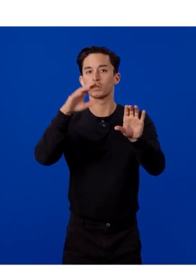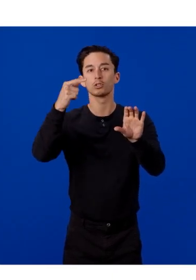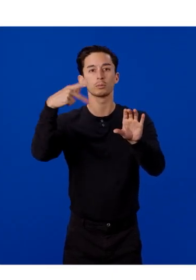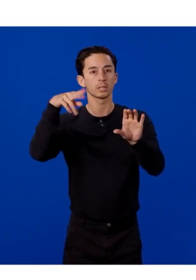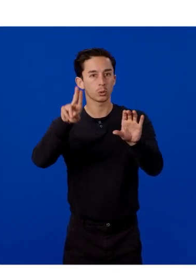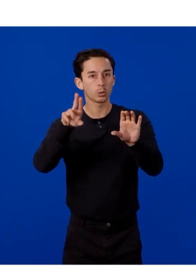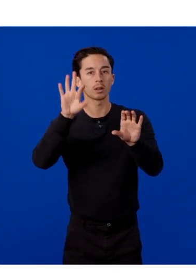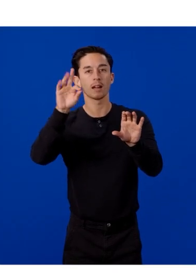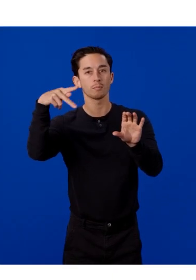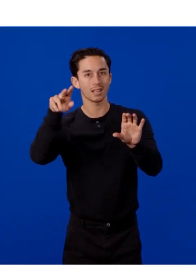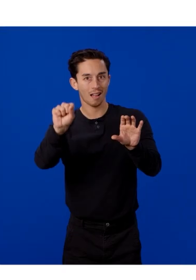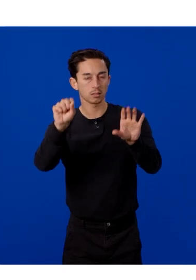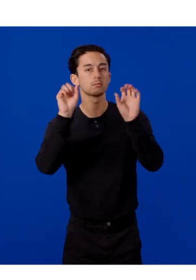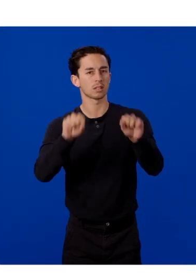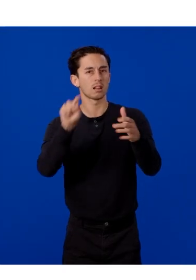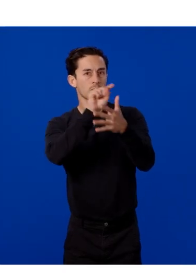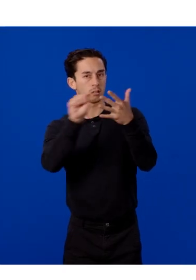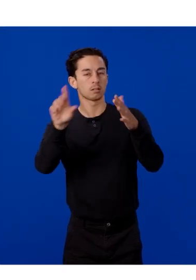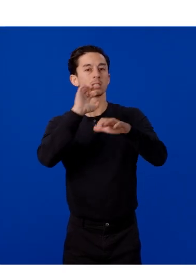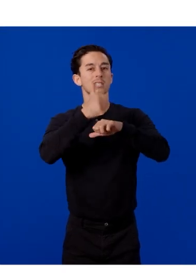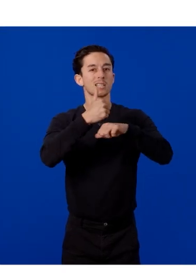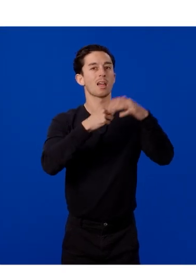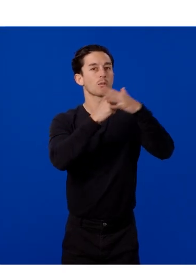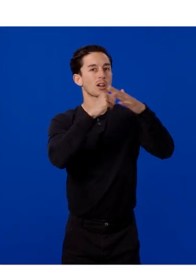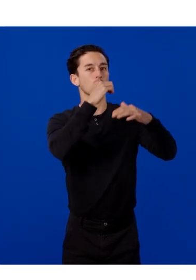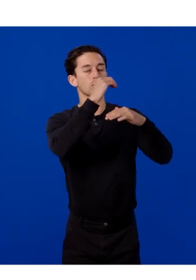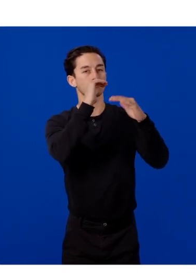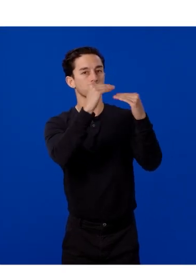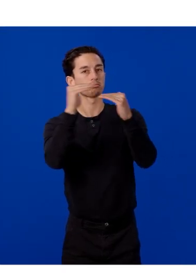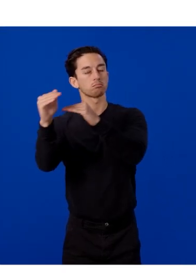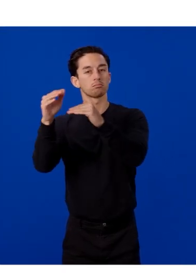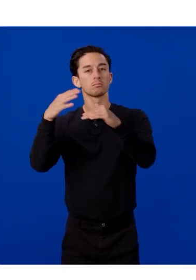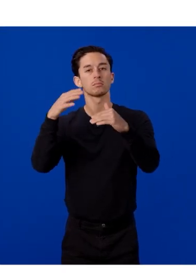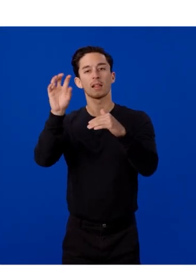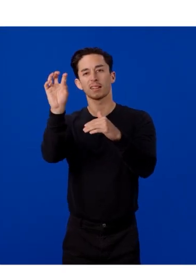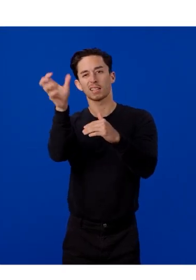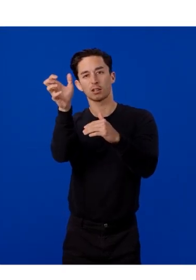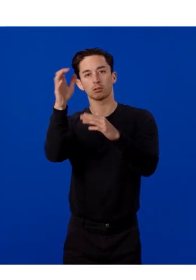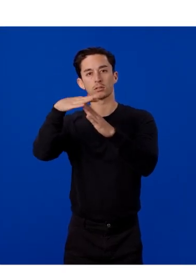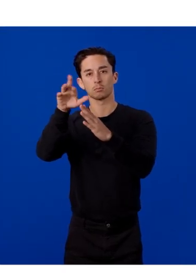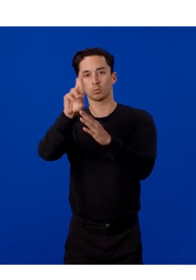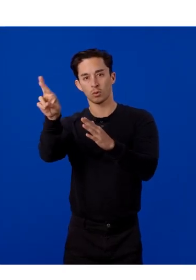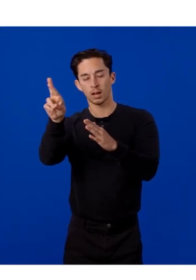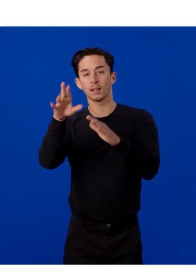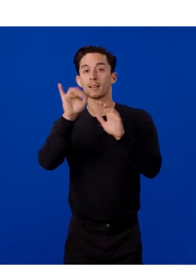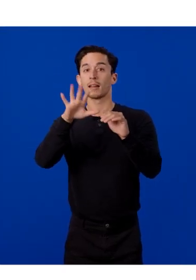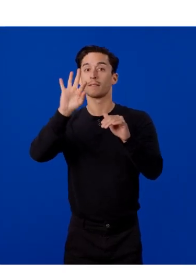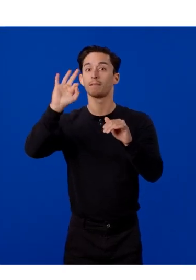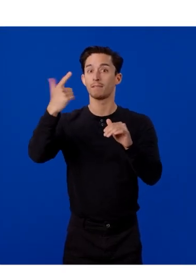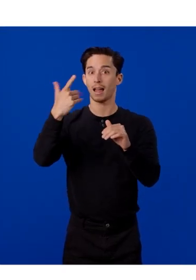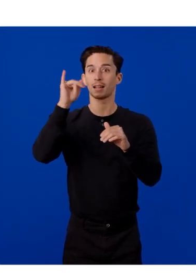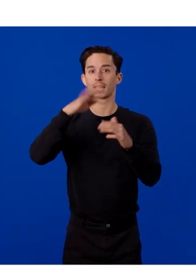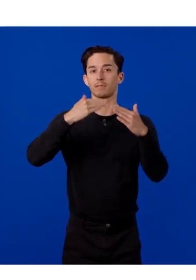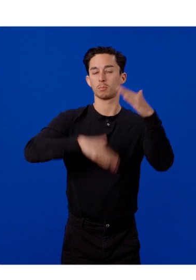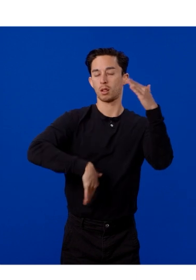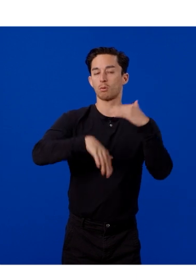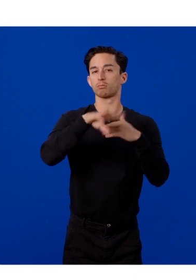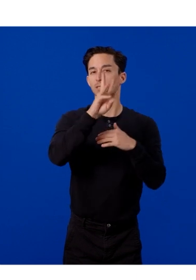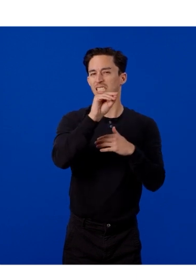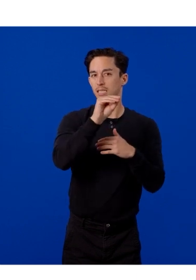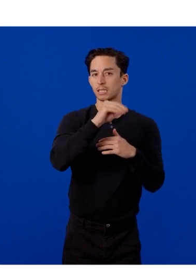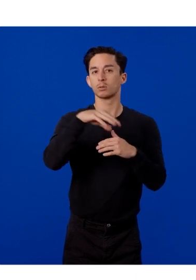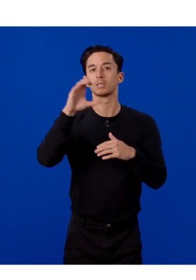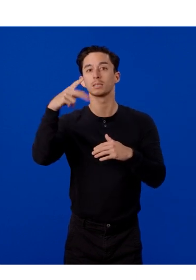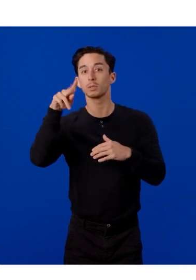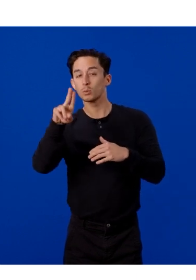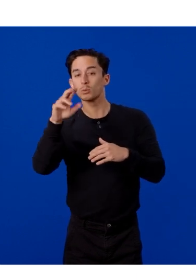and set thresholds in the gear icon at the top right, such as flags when FPS drops below 60 or CPU-GPU